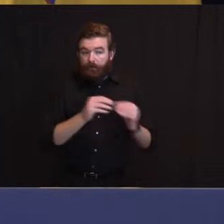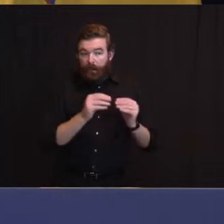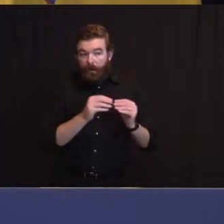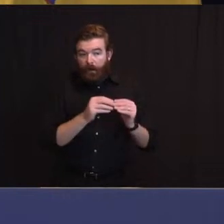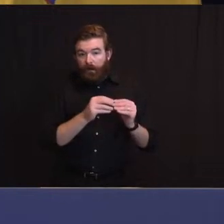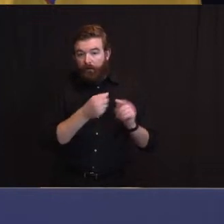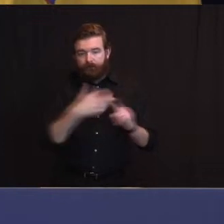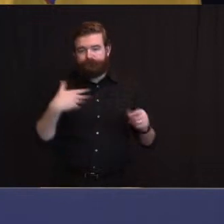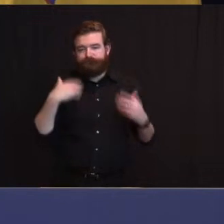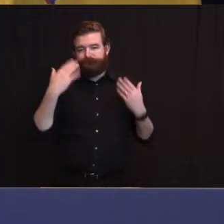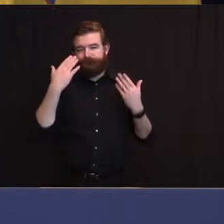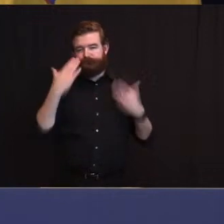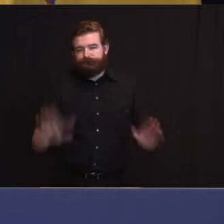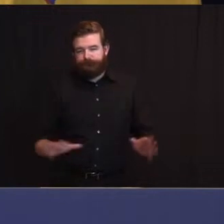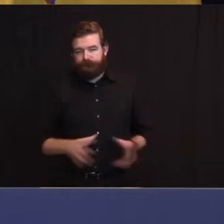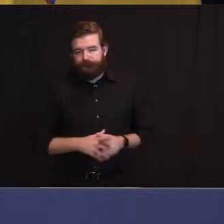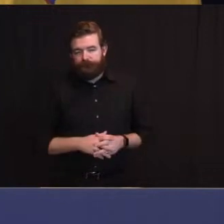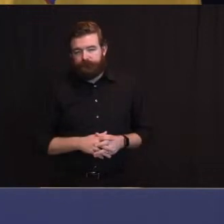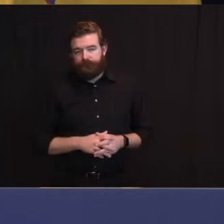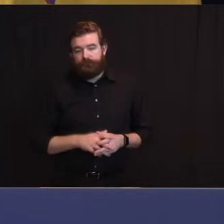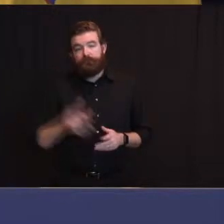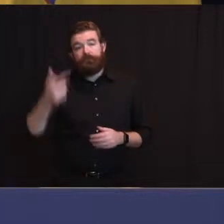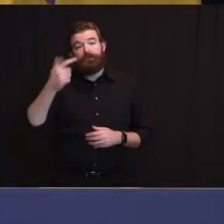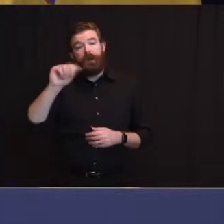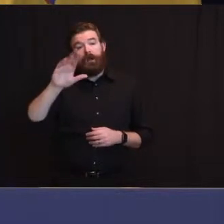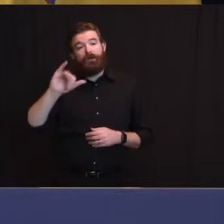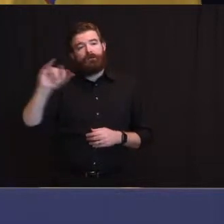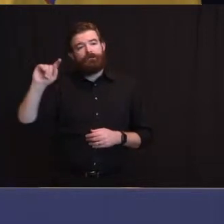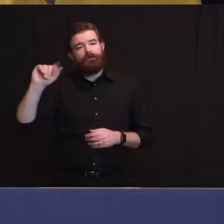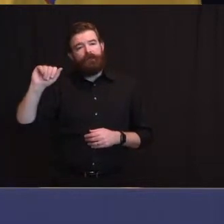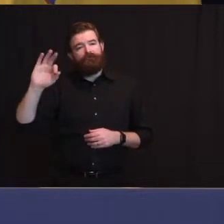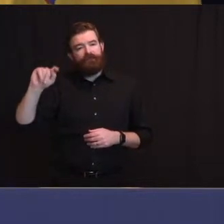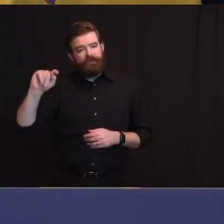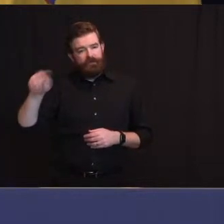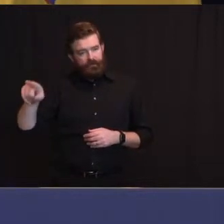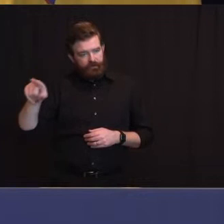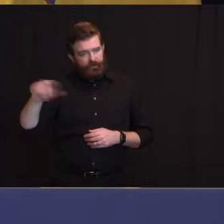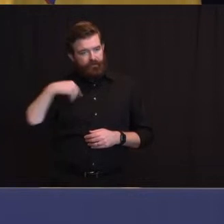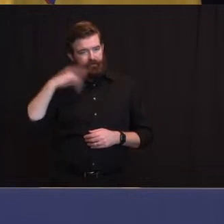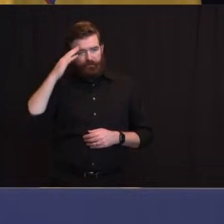I've known Gary for 20 years, I have to say, and he's a good man and a good friend